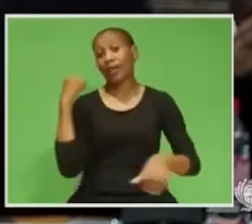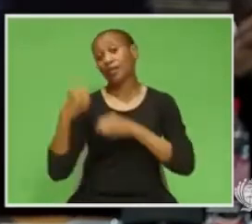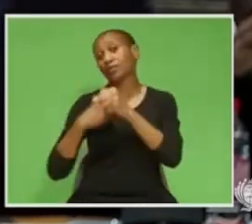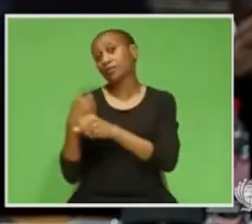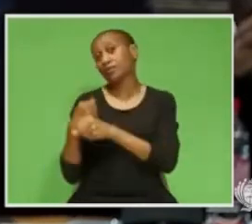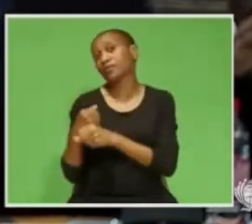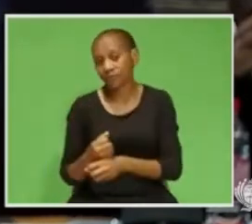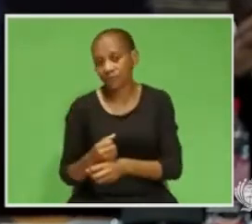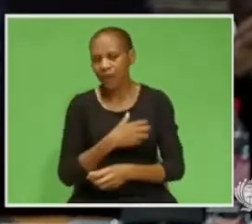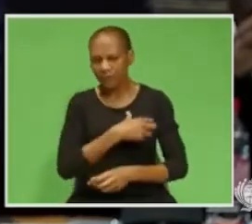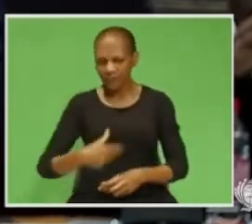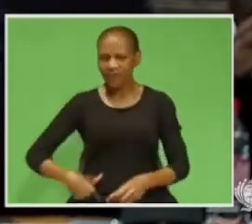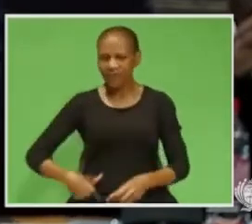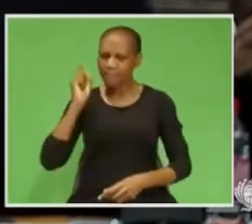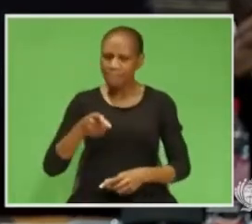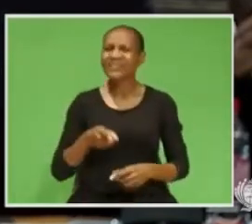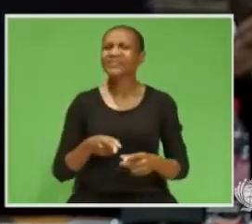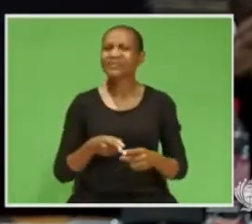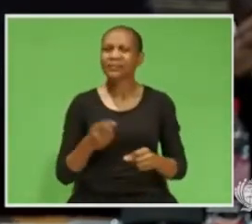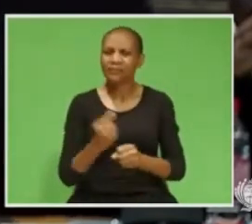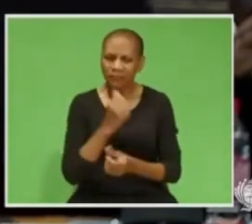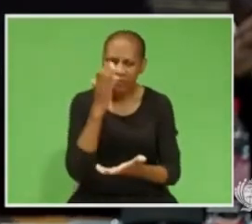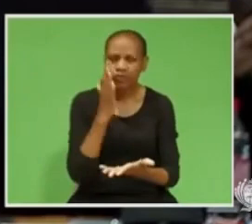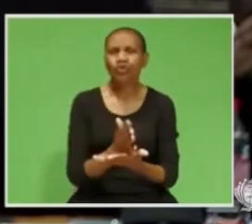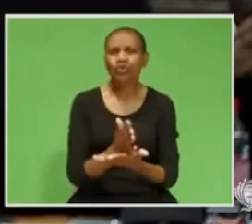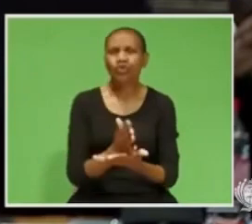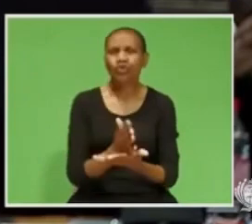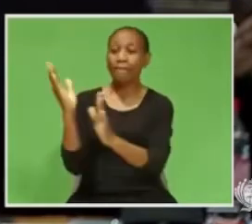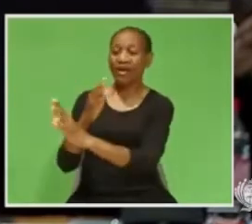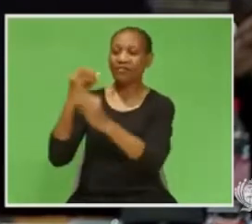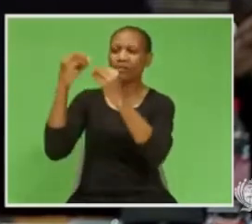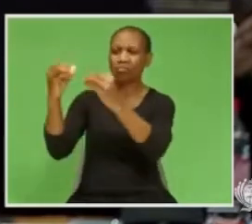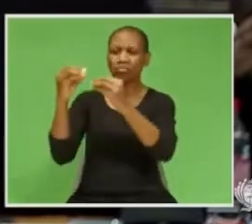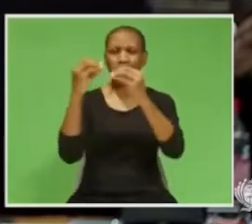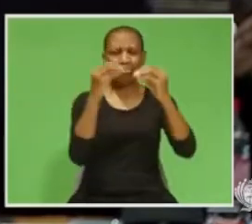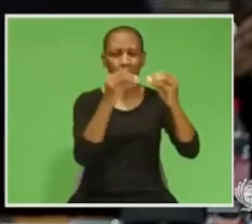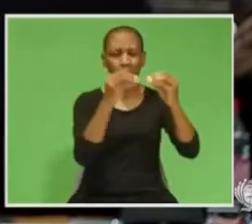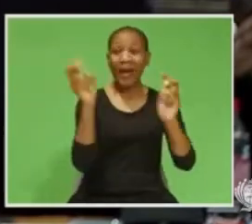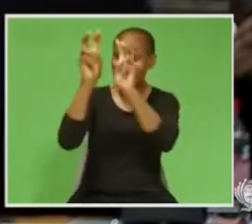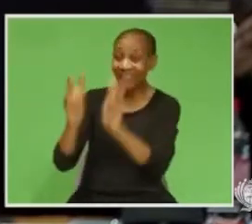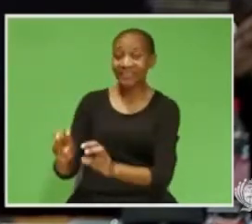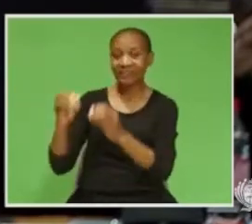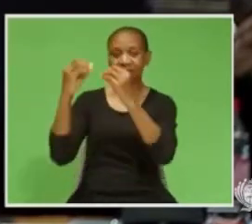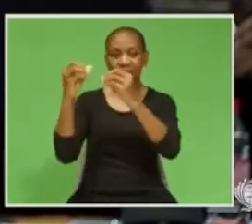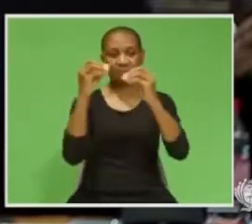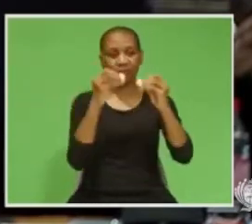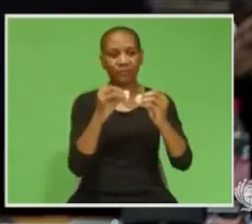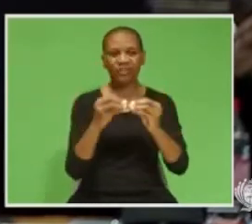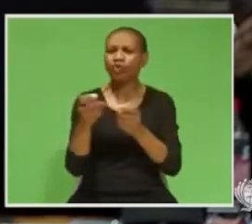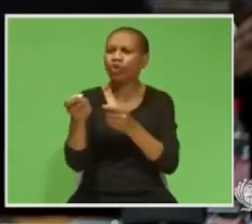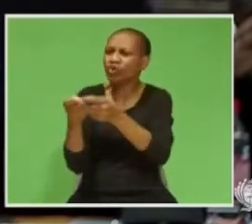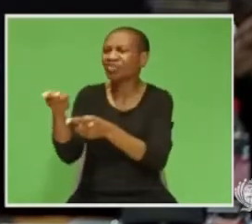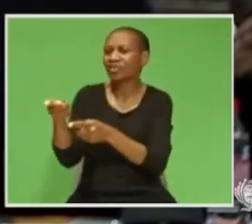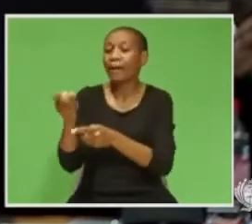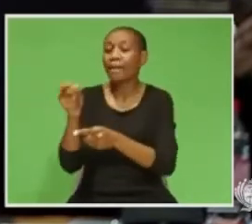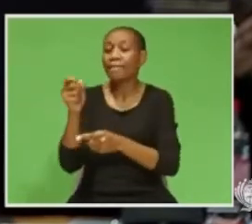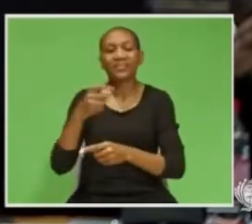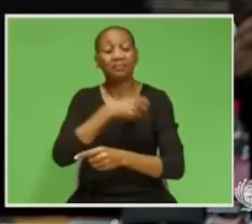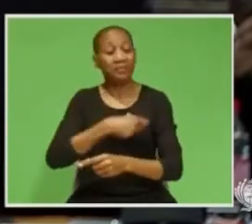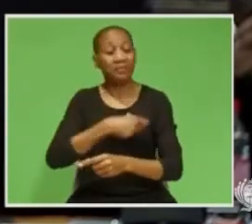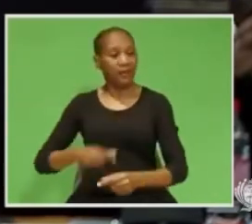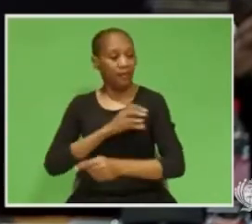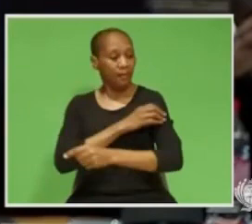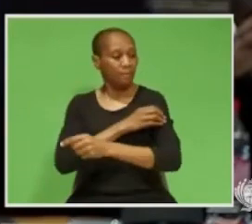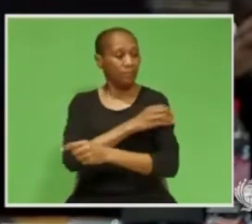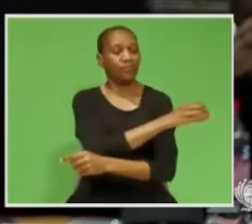Instead of deregulating and unleashing private sector electricity generation, he has centralised even more power in his